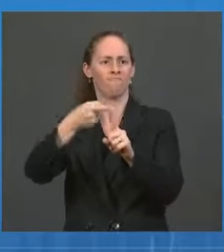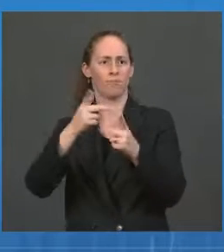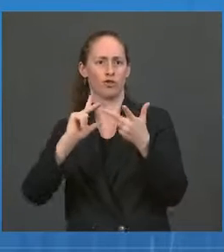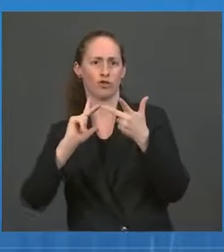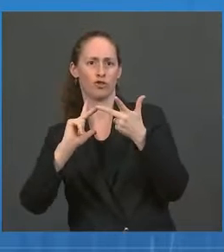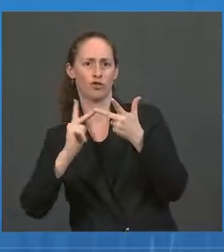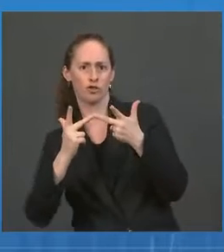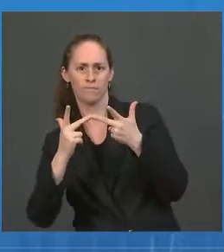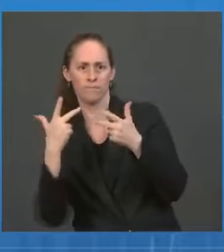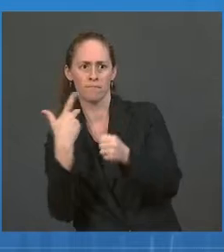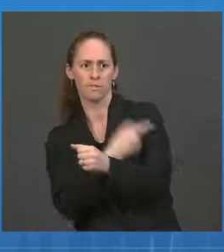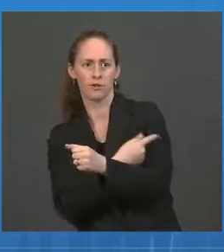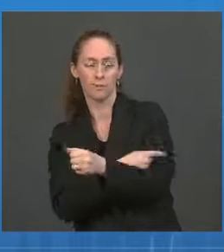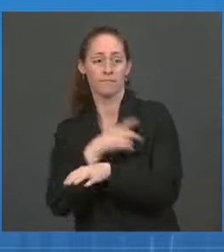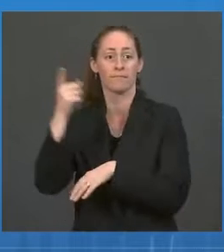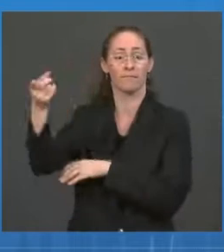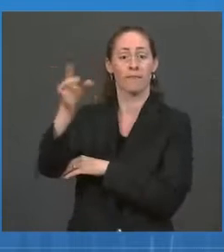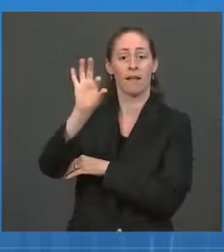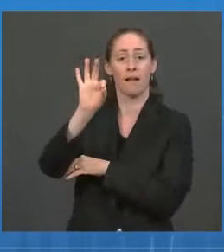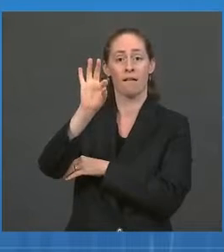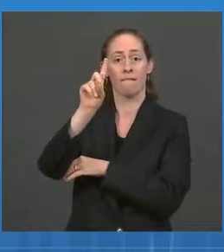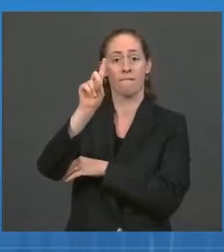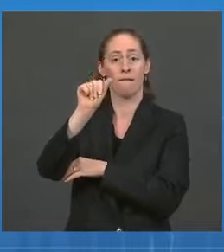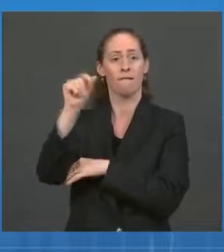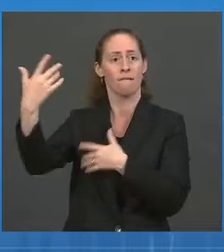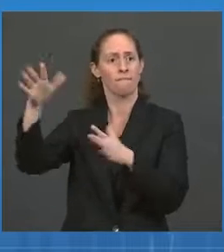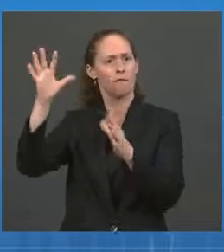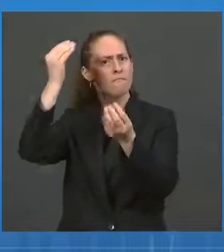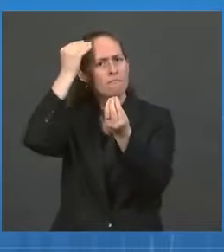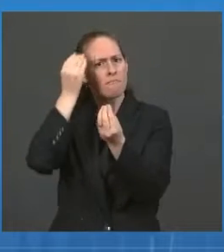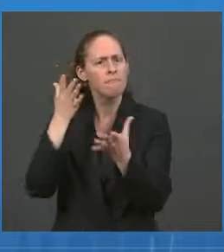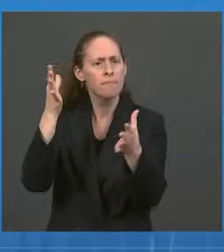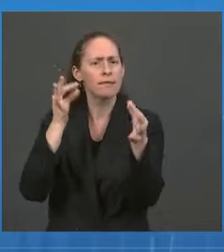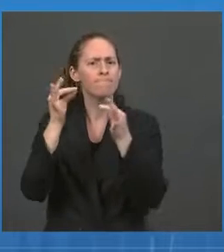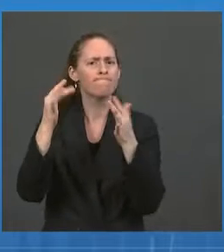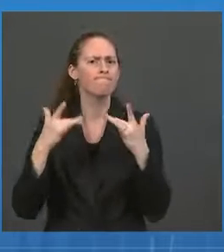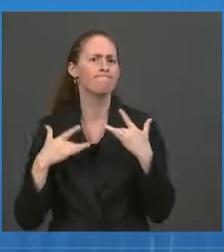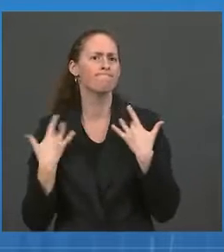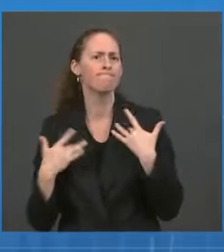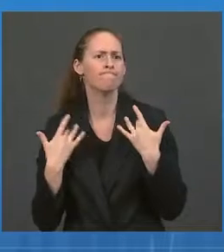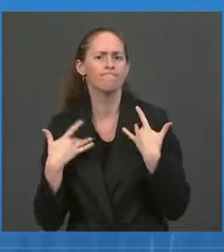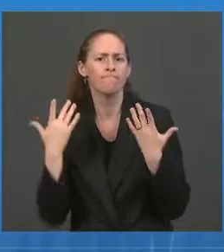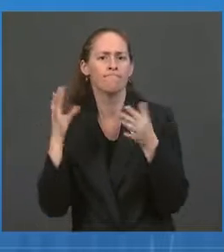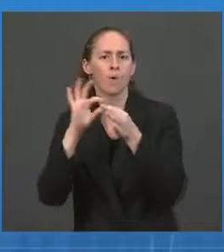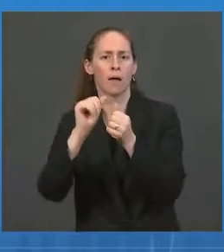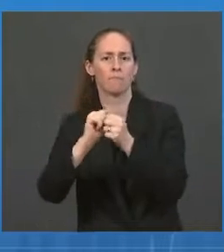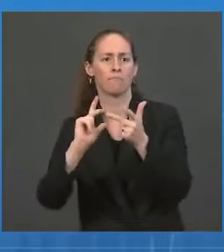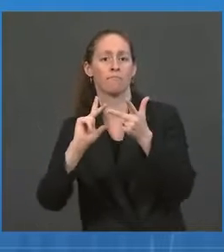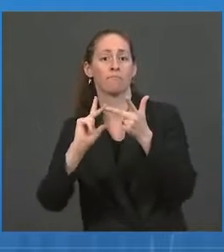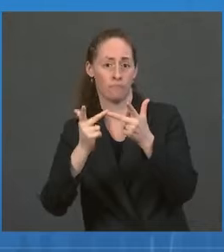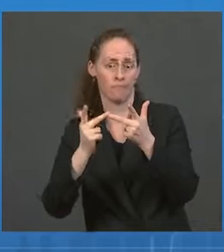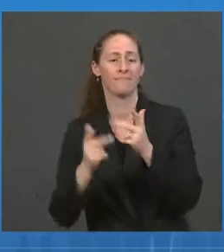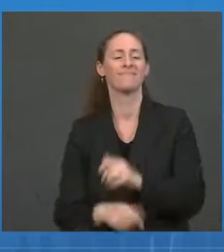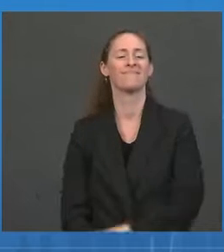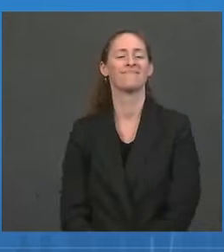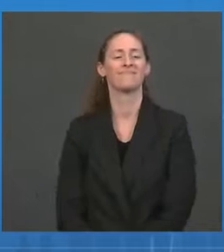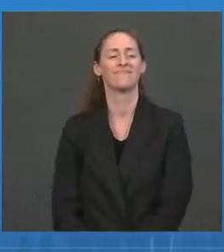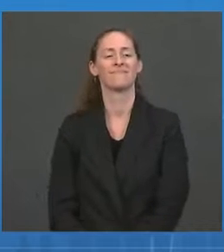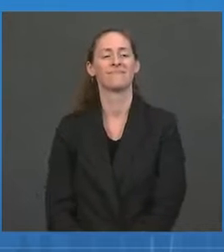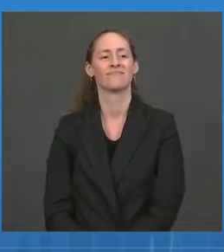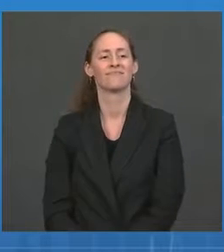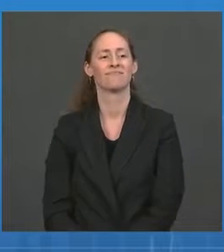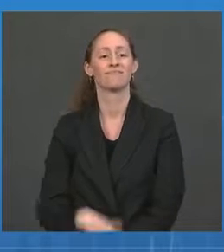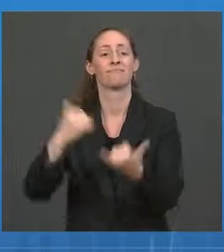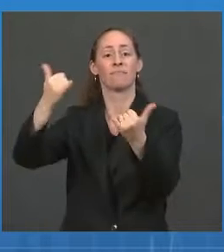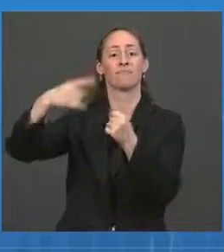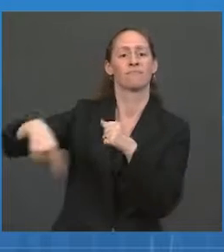released a data summary about booster shots. And today, the FDA's Vaccine and Related Biological Products Advisory Committee, also